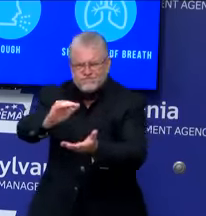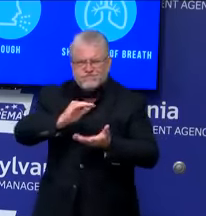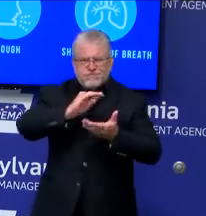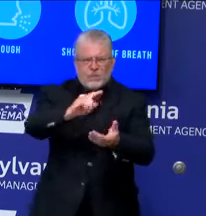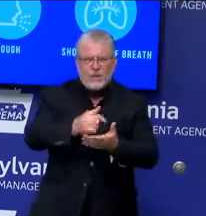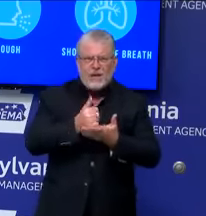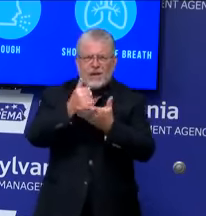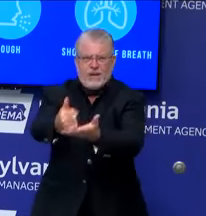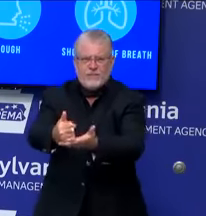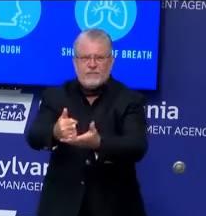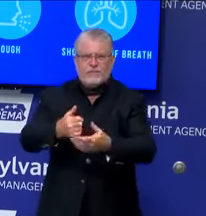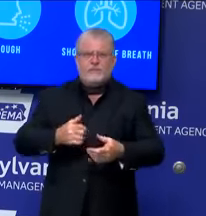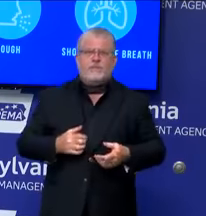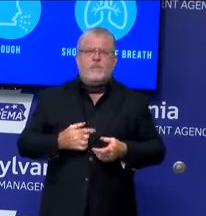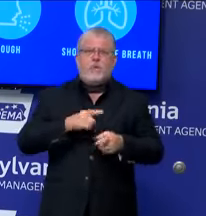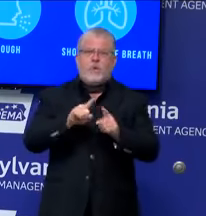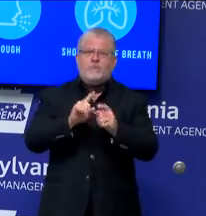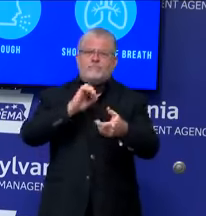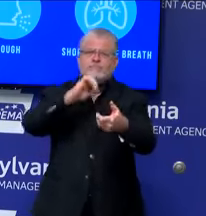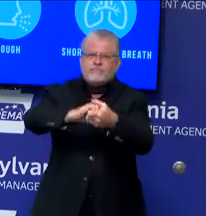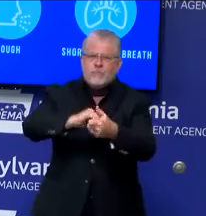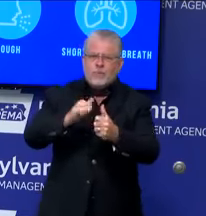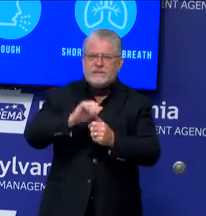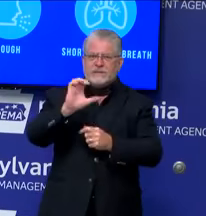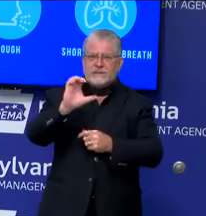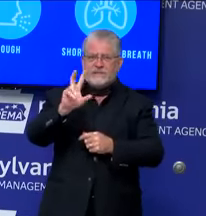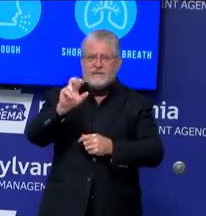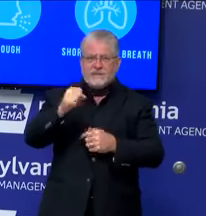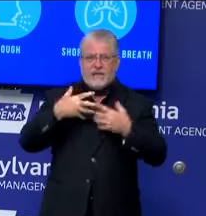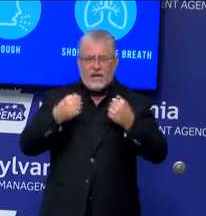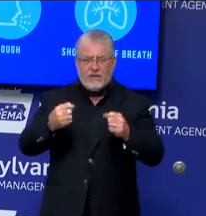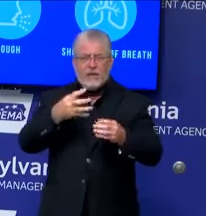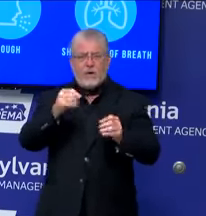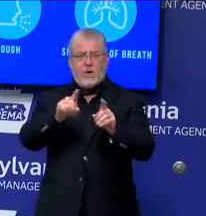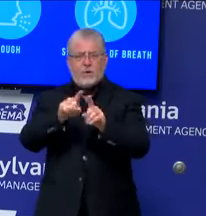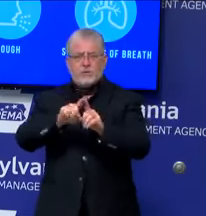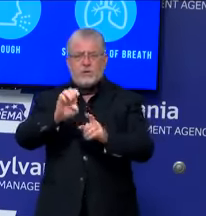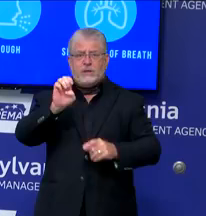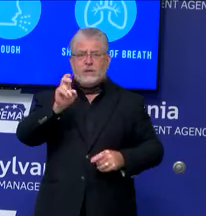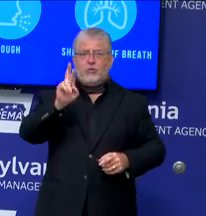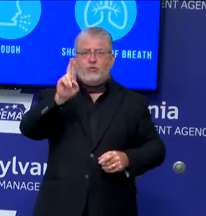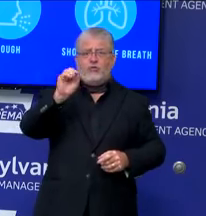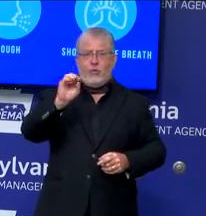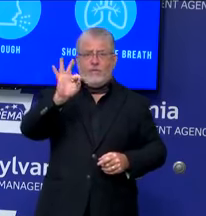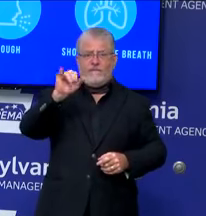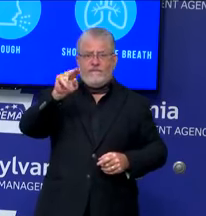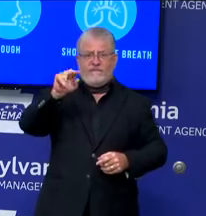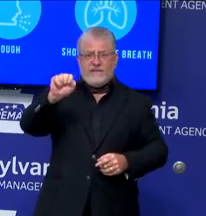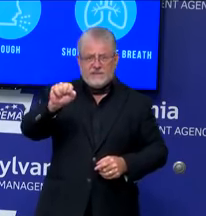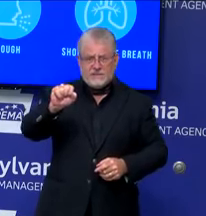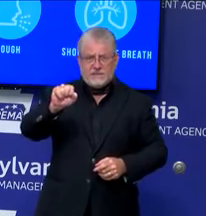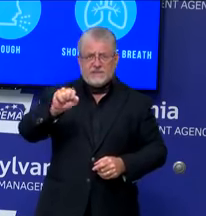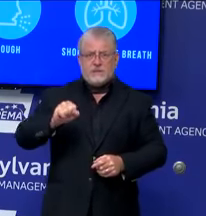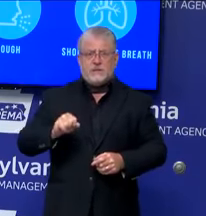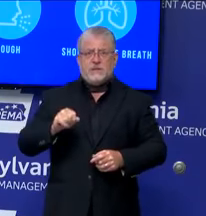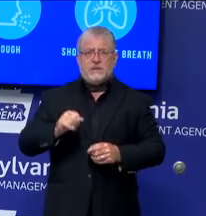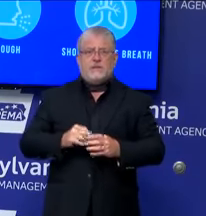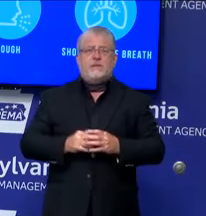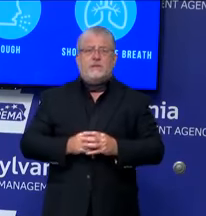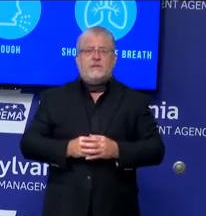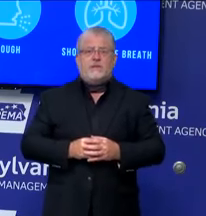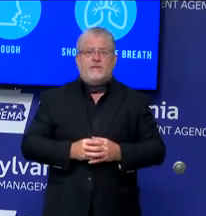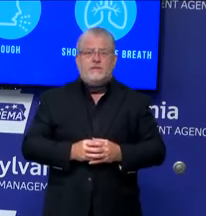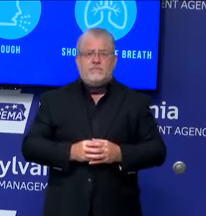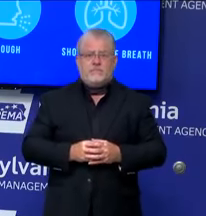and Eurofins, we will continue to provide skilled nursing home facilities with access to testing services at no